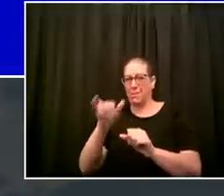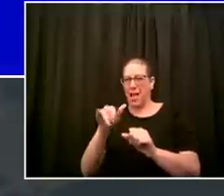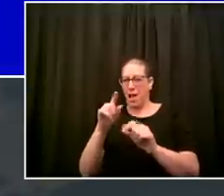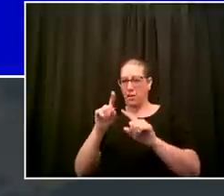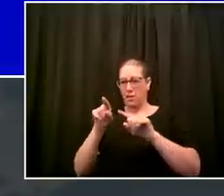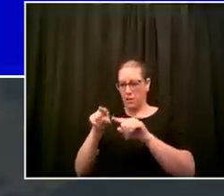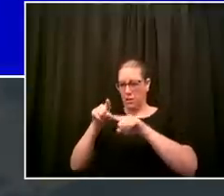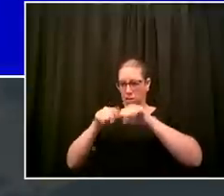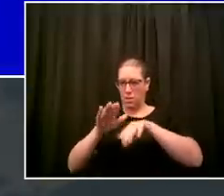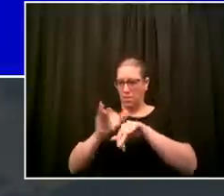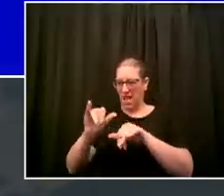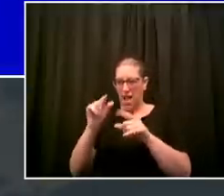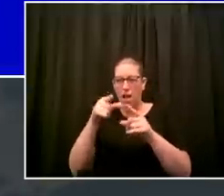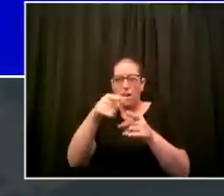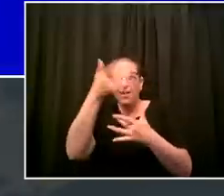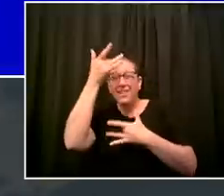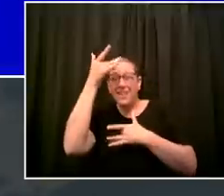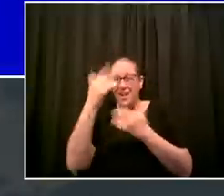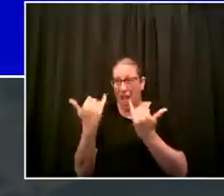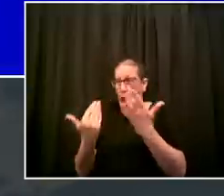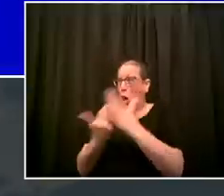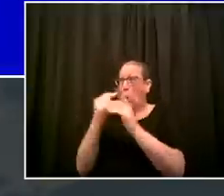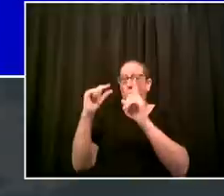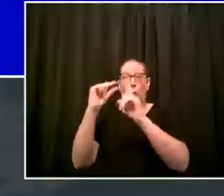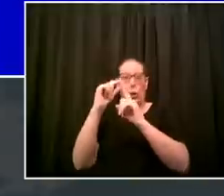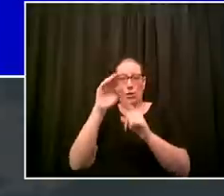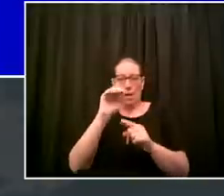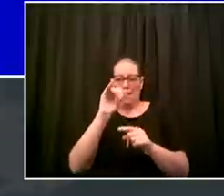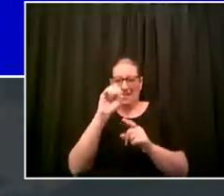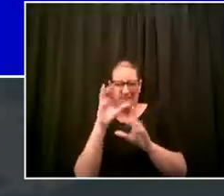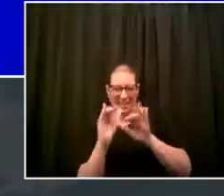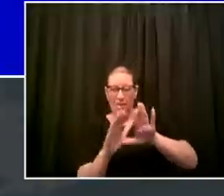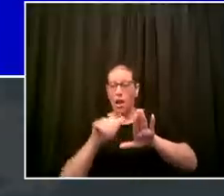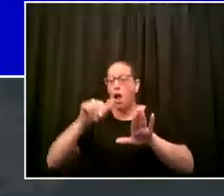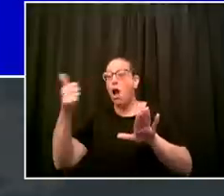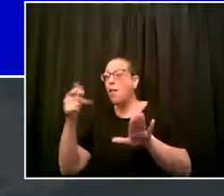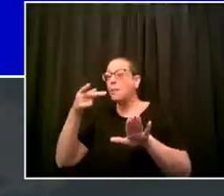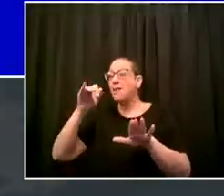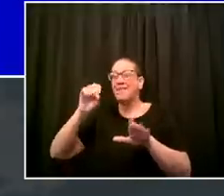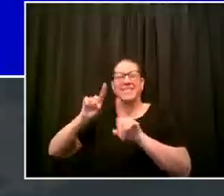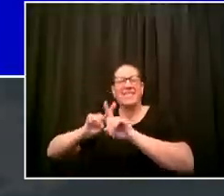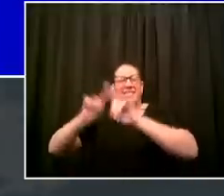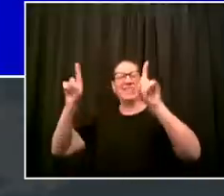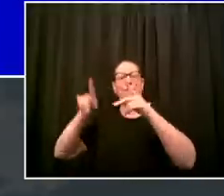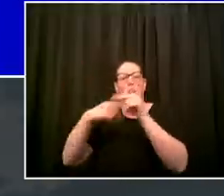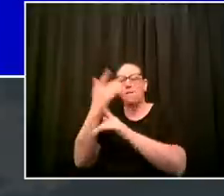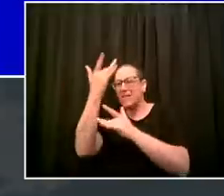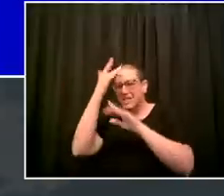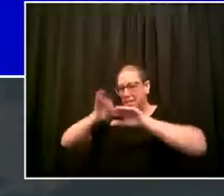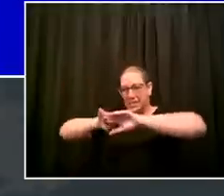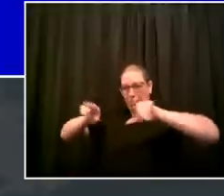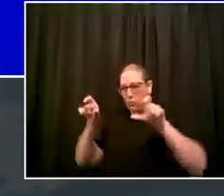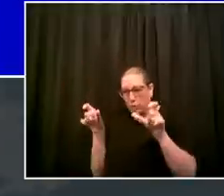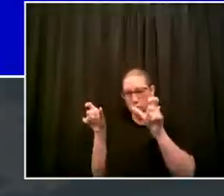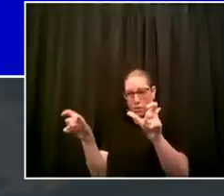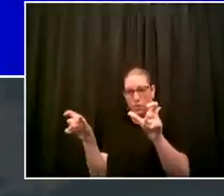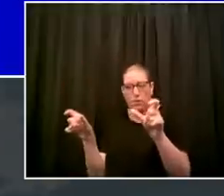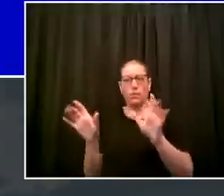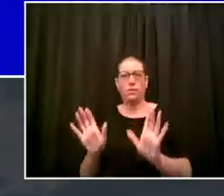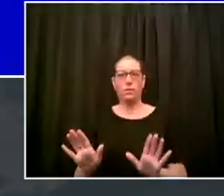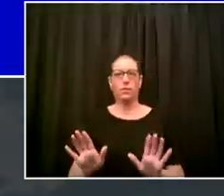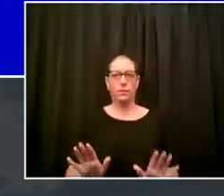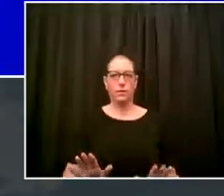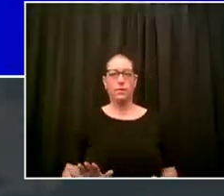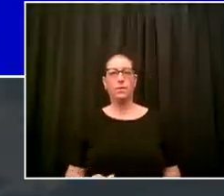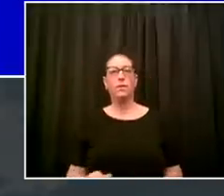into your elbow when you uh cough or sneeze that all the basics using the face covering staying